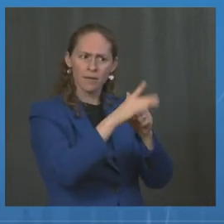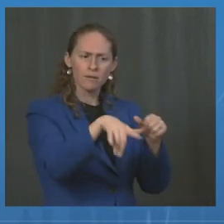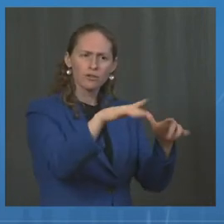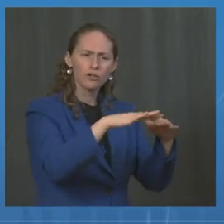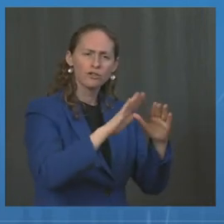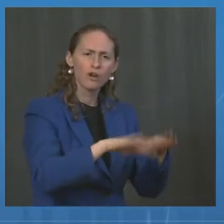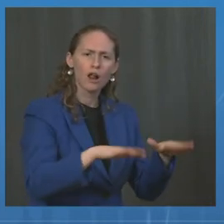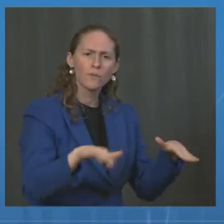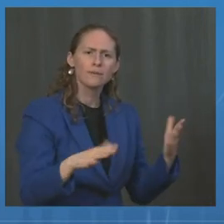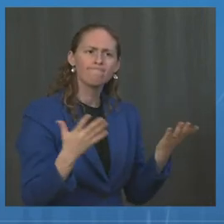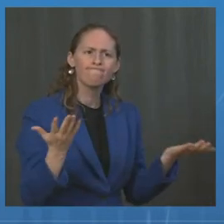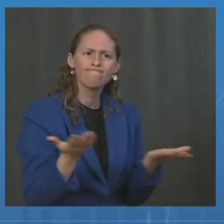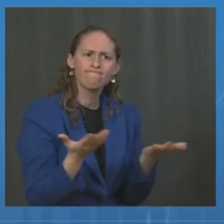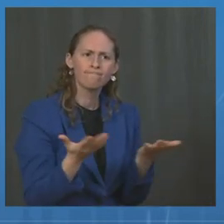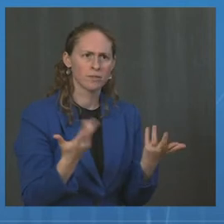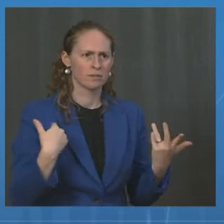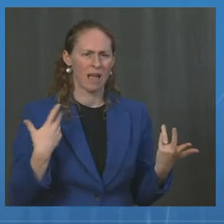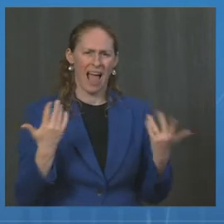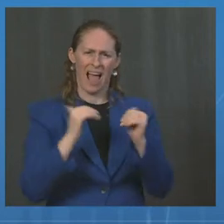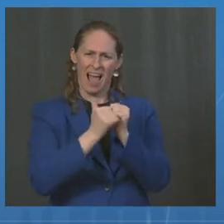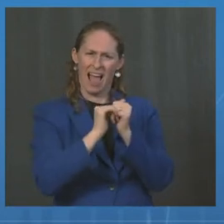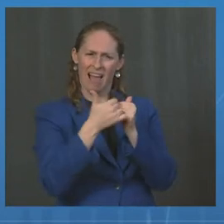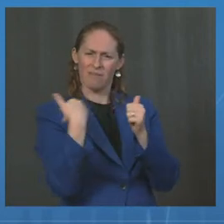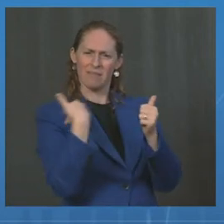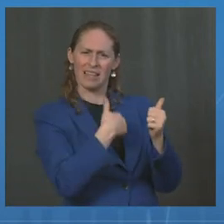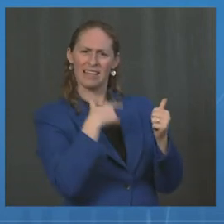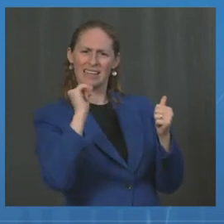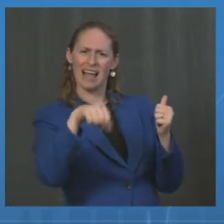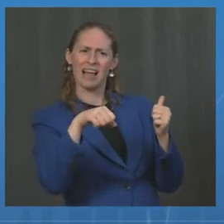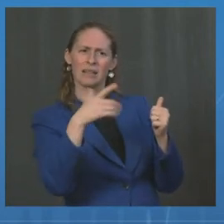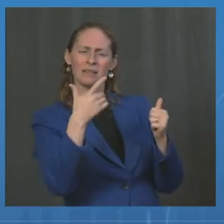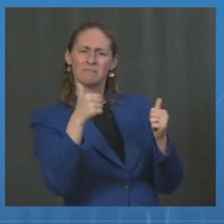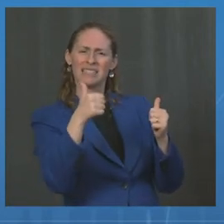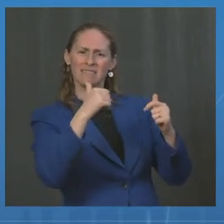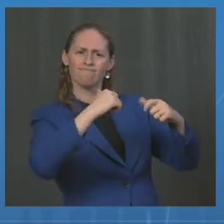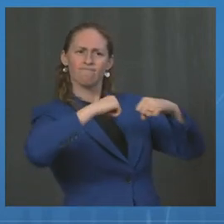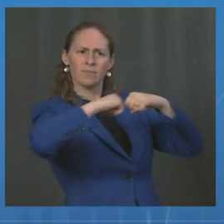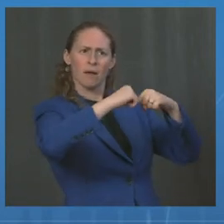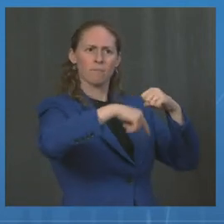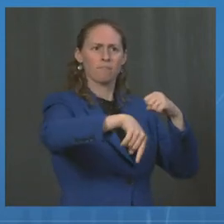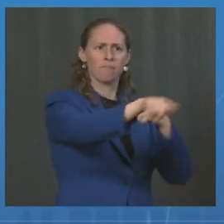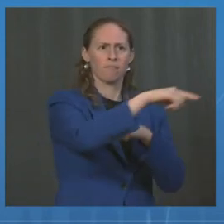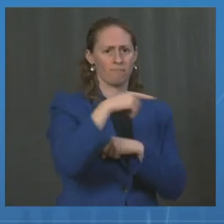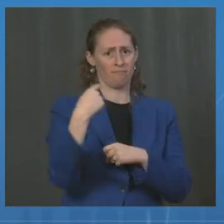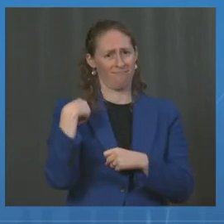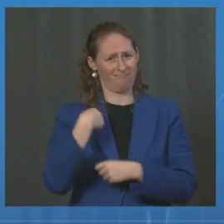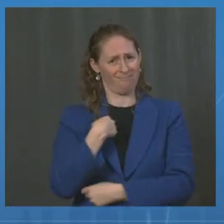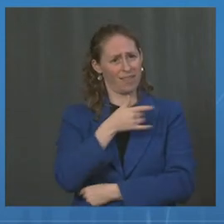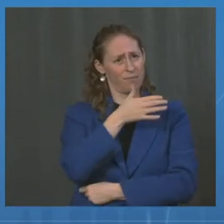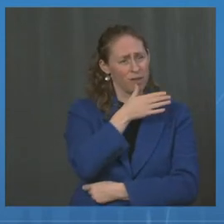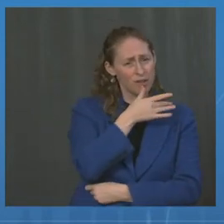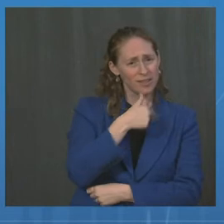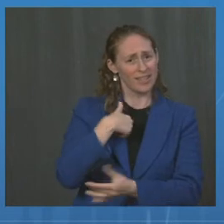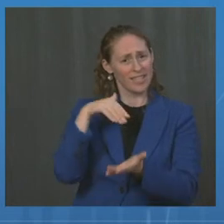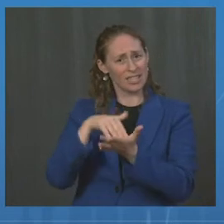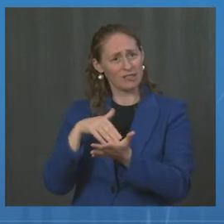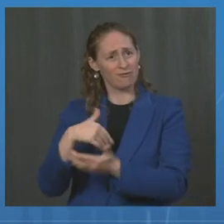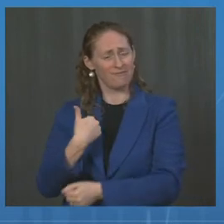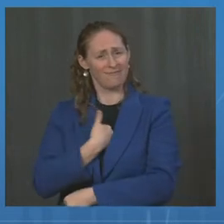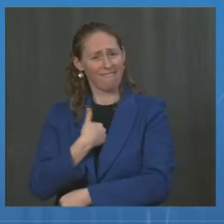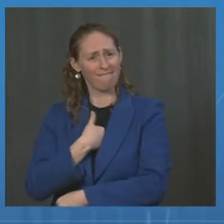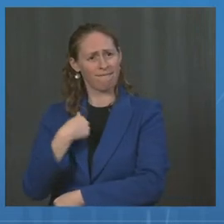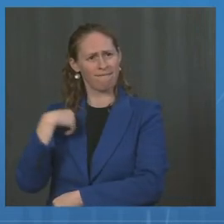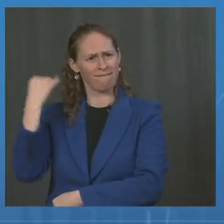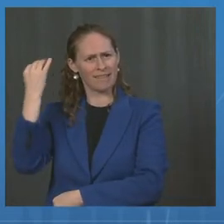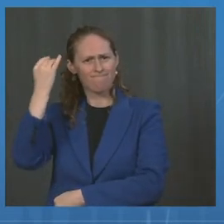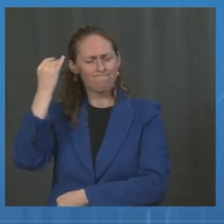do to protect them. As a mother of three and as a physician, I deeply care about keeping our children safe at home and at